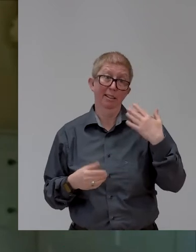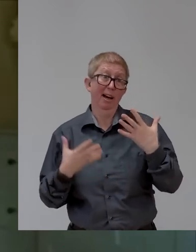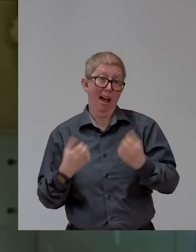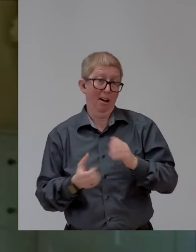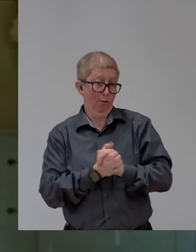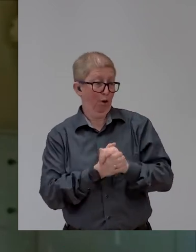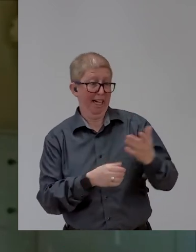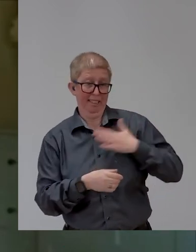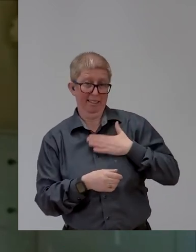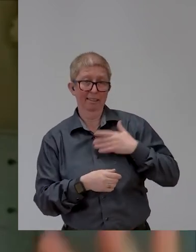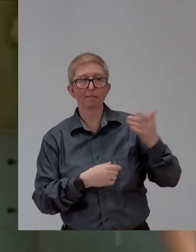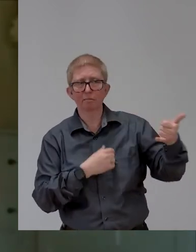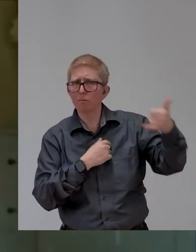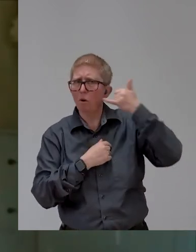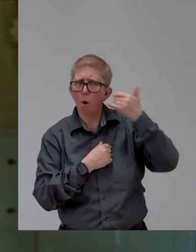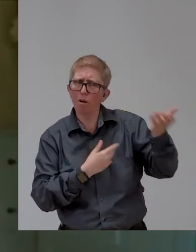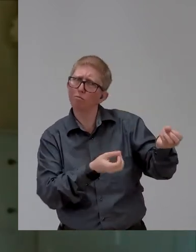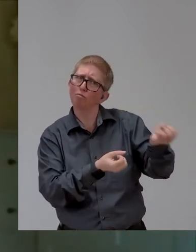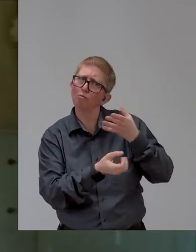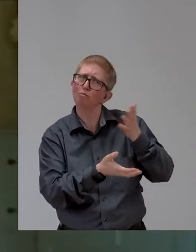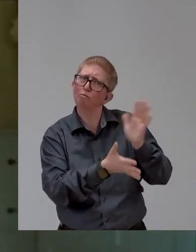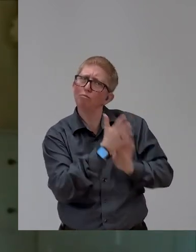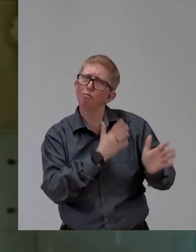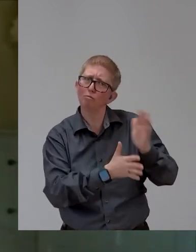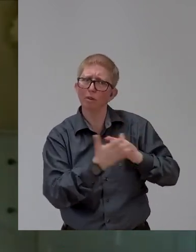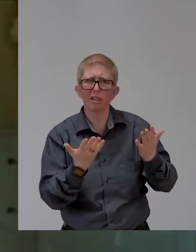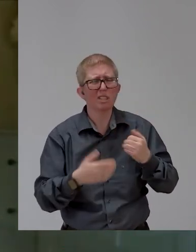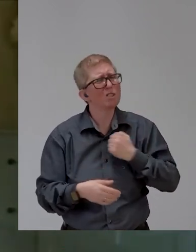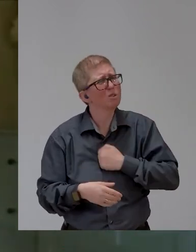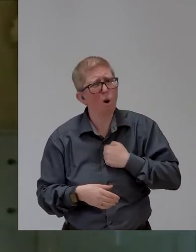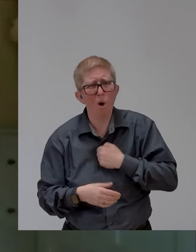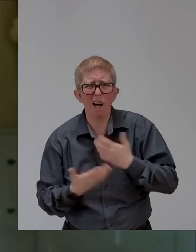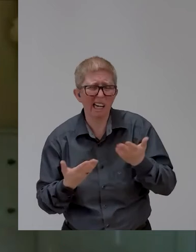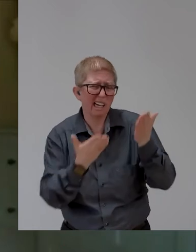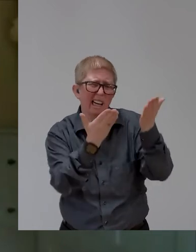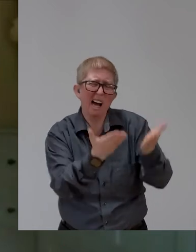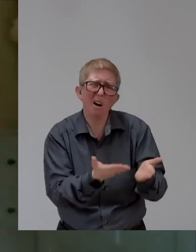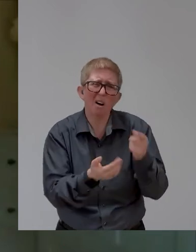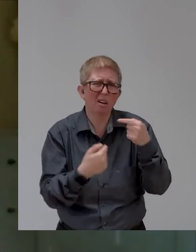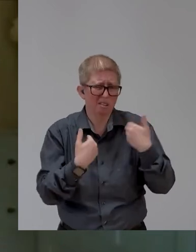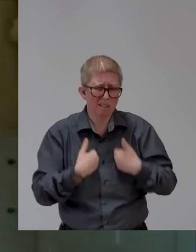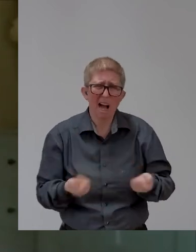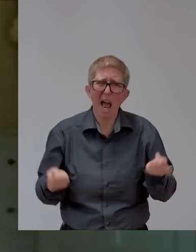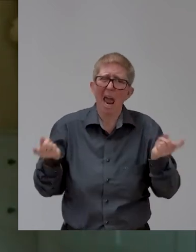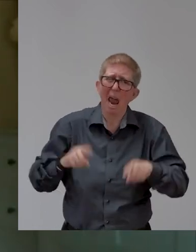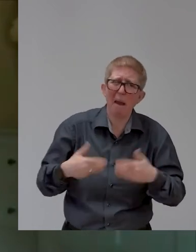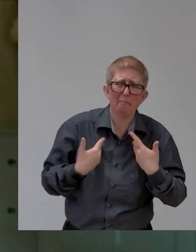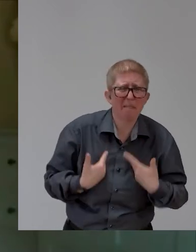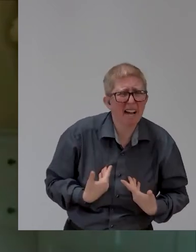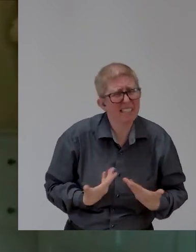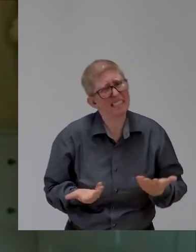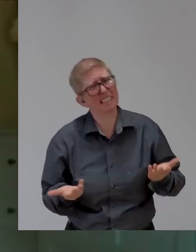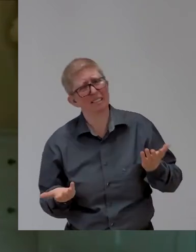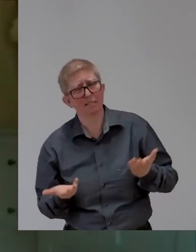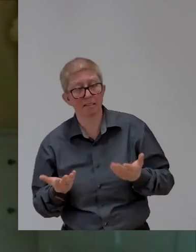a while. And, uh, he said, my God, you know, I'm really sorry to hear this. I said, Oh, don't, you know, don't be sorry. I'm fine. Um, and he